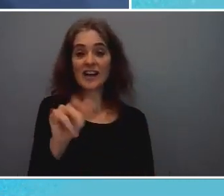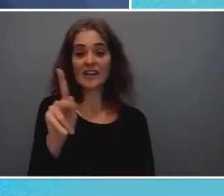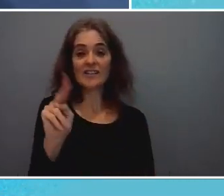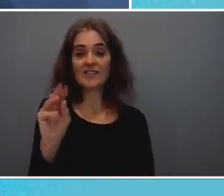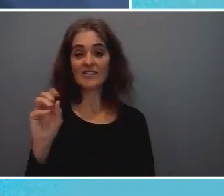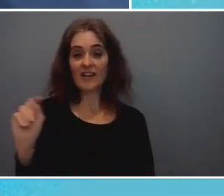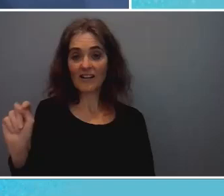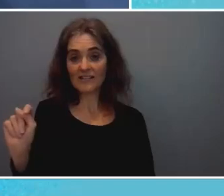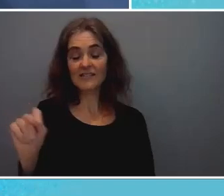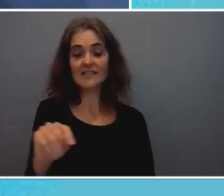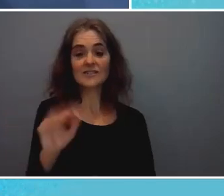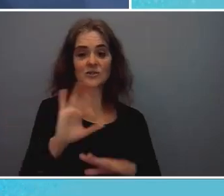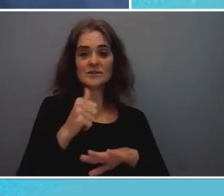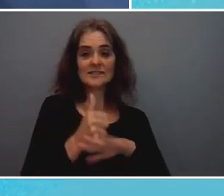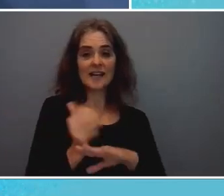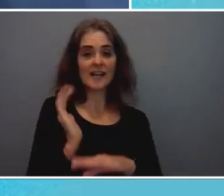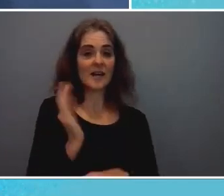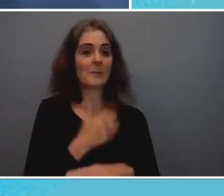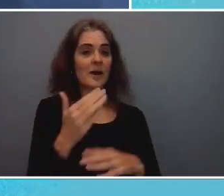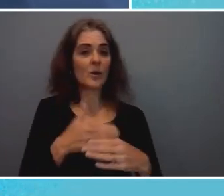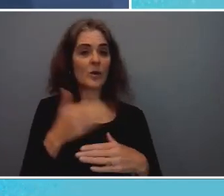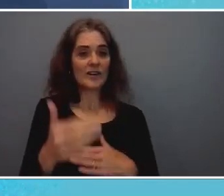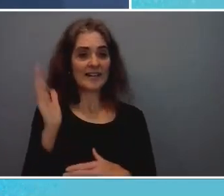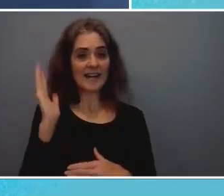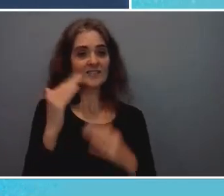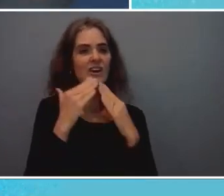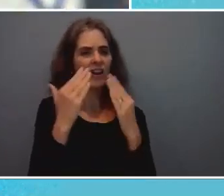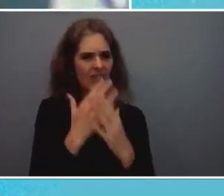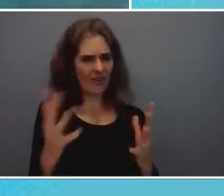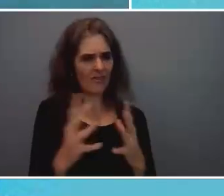our next session. Thank you very much.